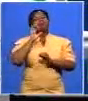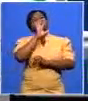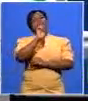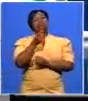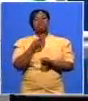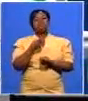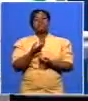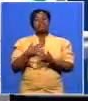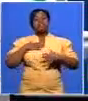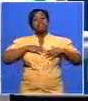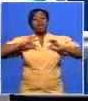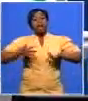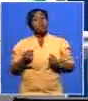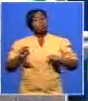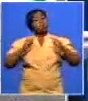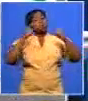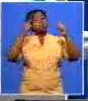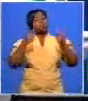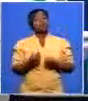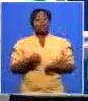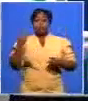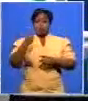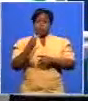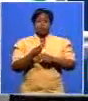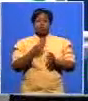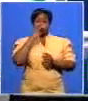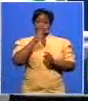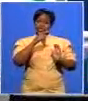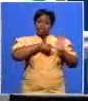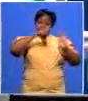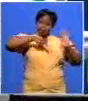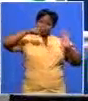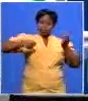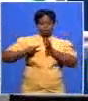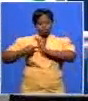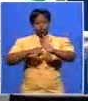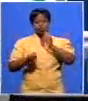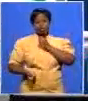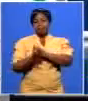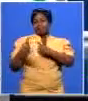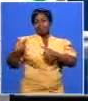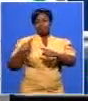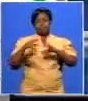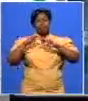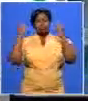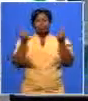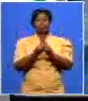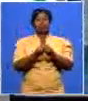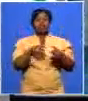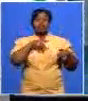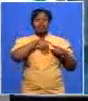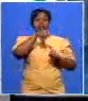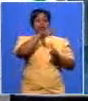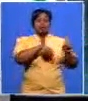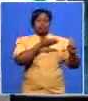to their success thus far we also be looking at some graphs reflecting what has been happening nationally we have a gredi mantashe